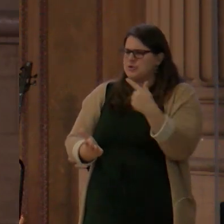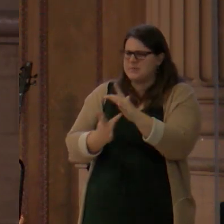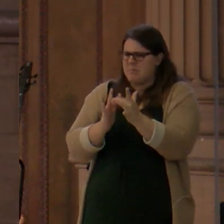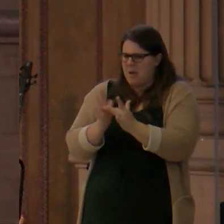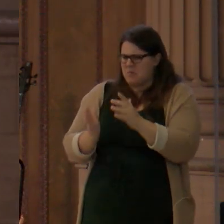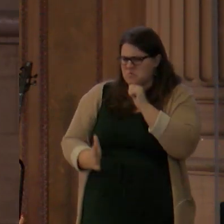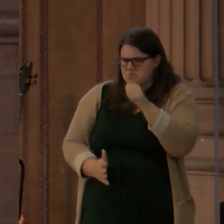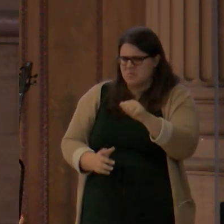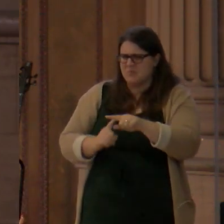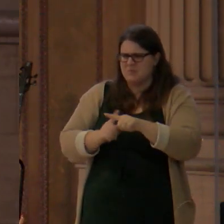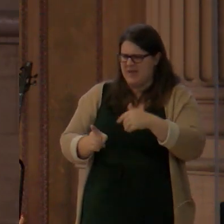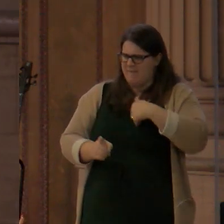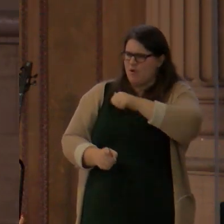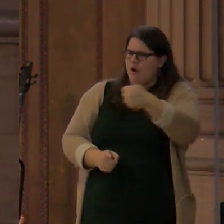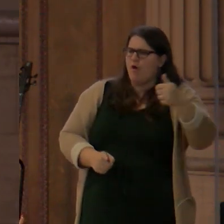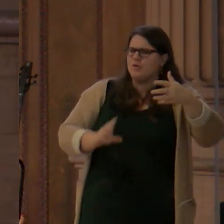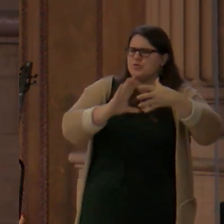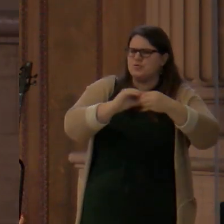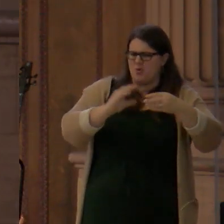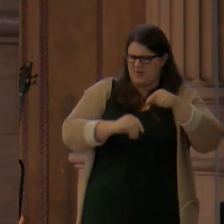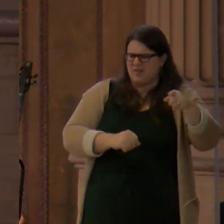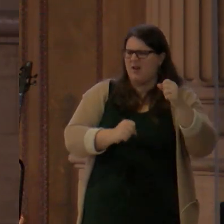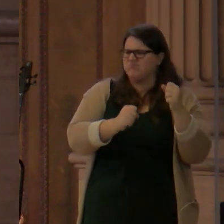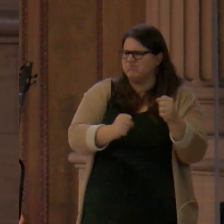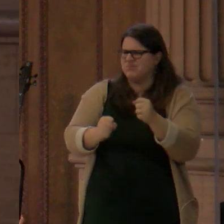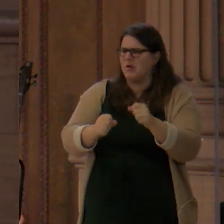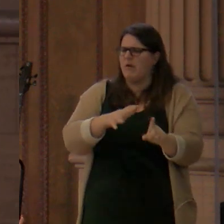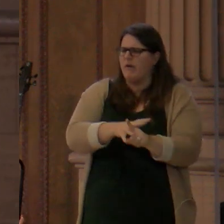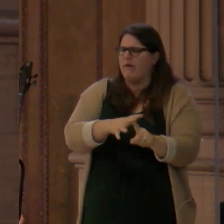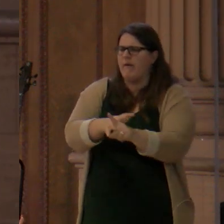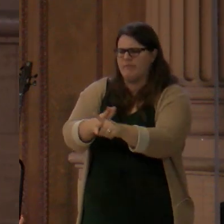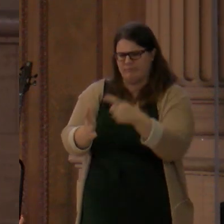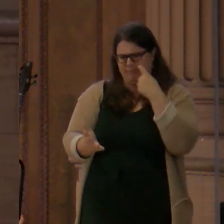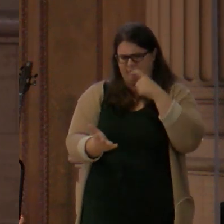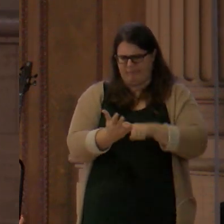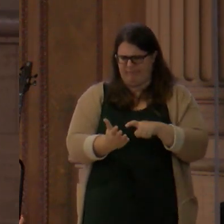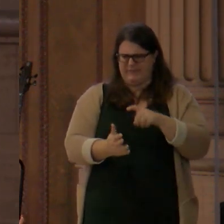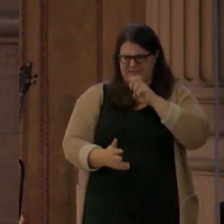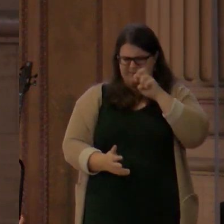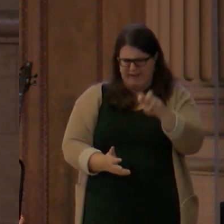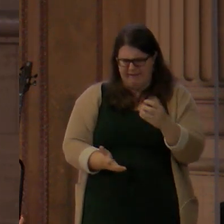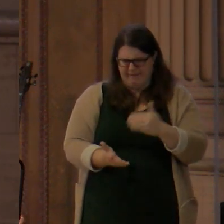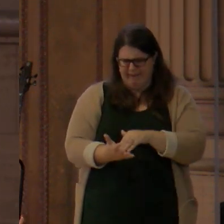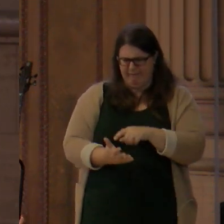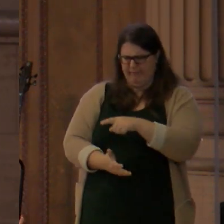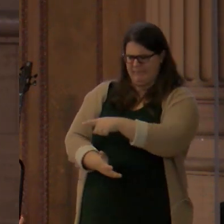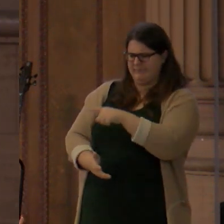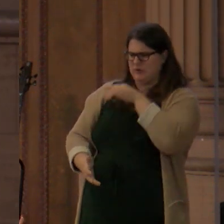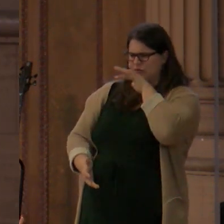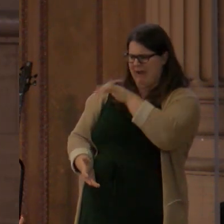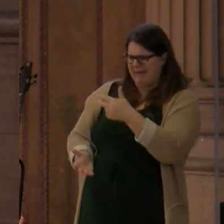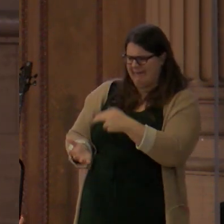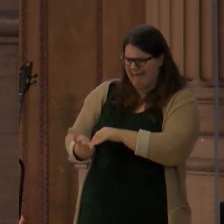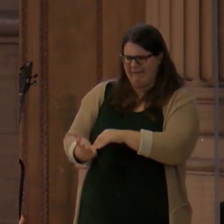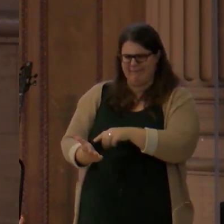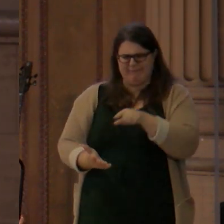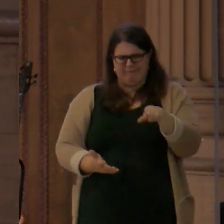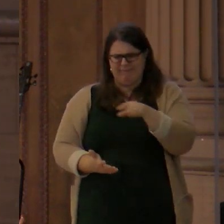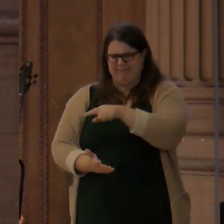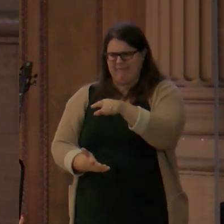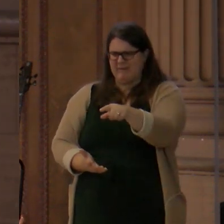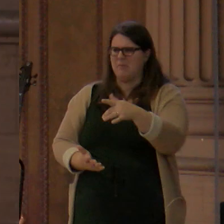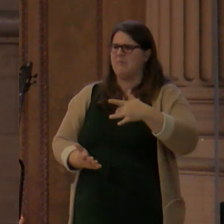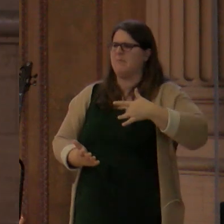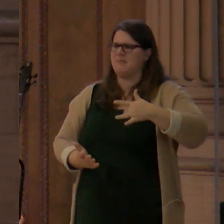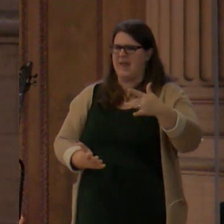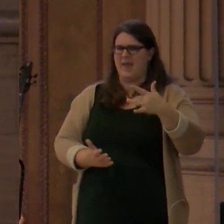allegorical tale about this main character, Christian, who's making his way to the celestial city. And on his journey,